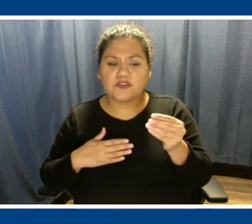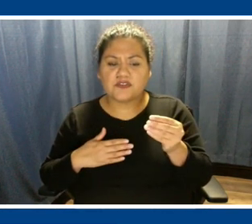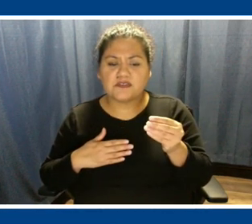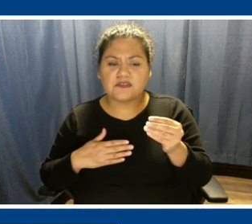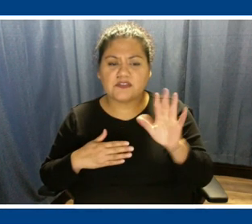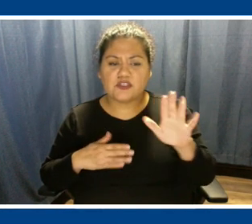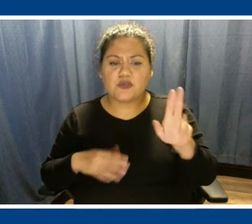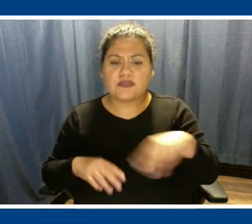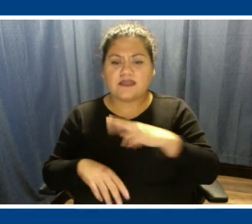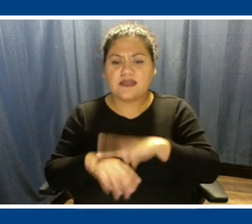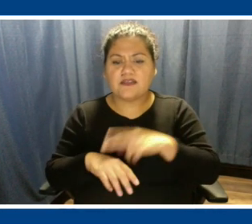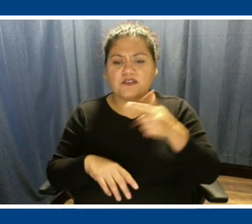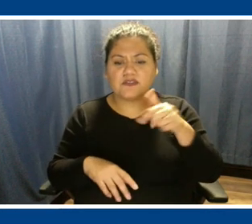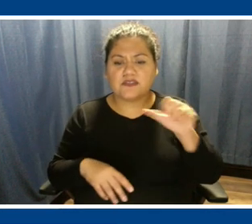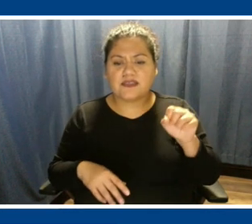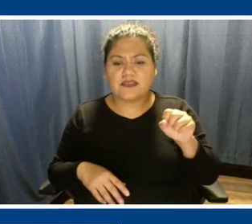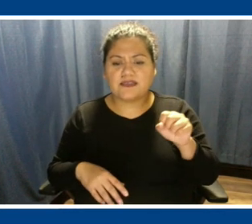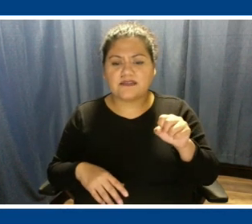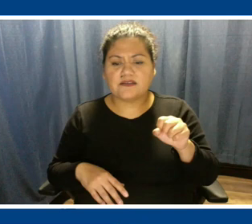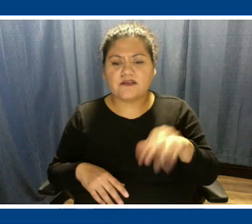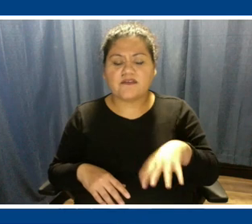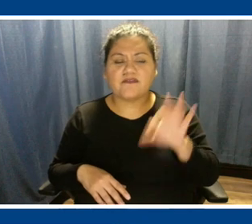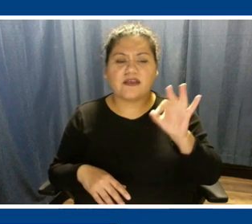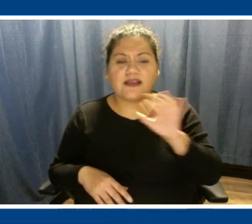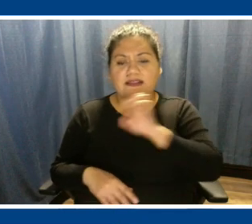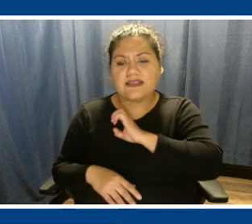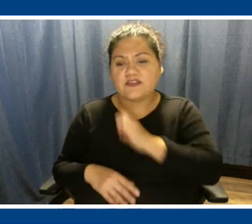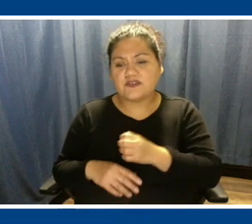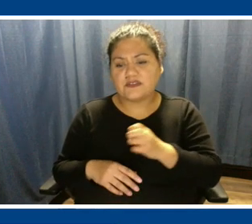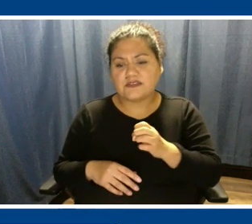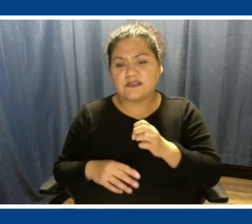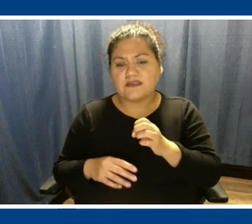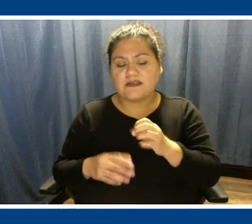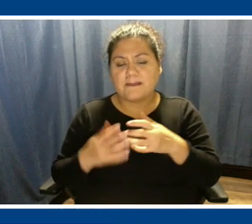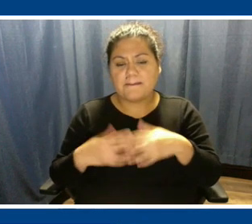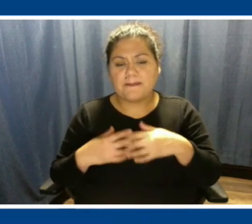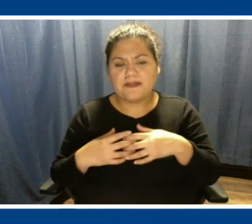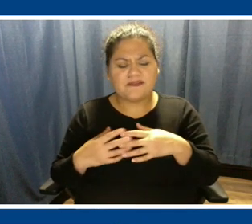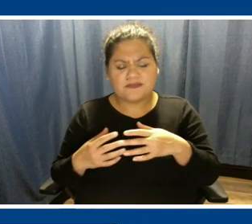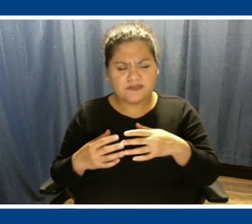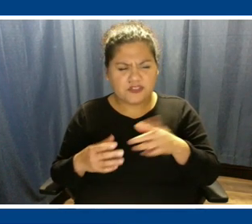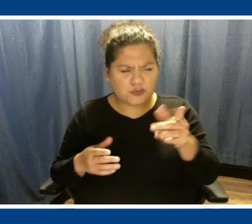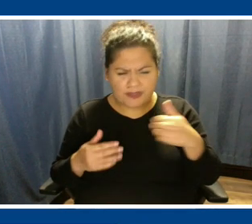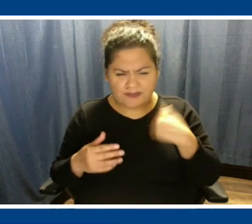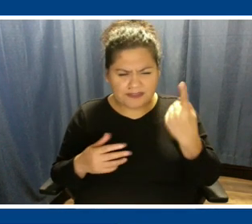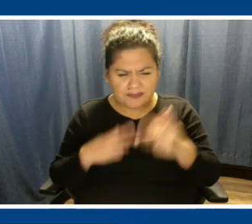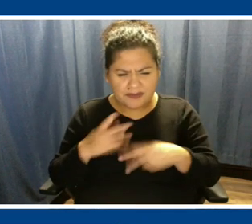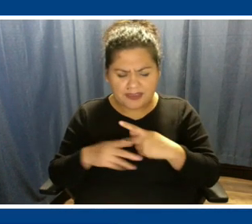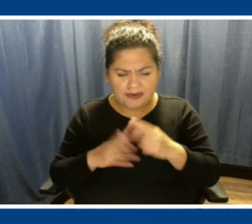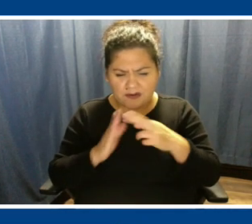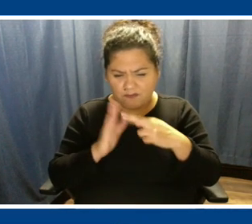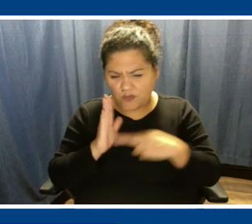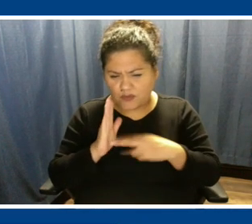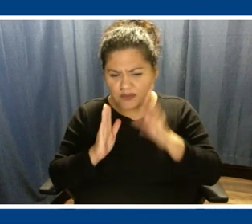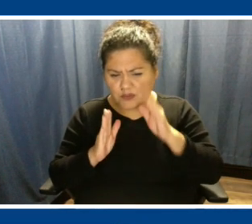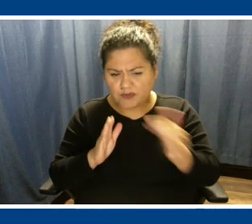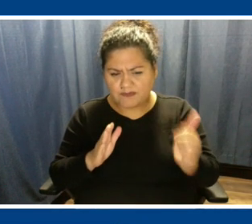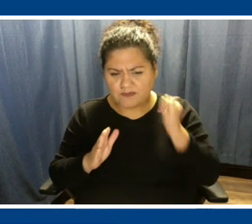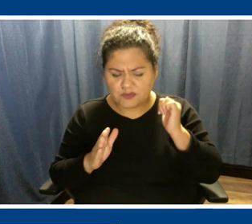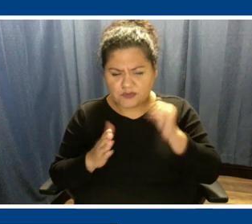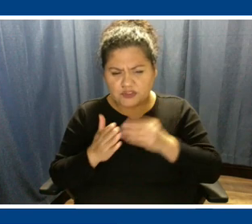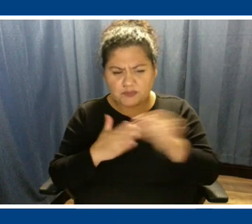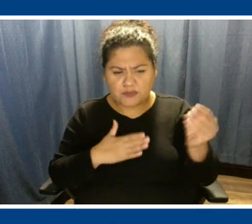gas for firing the energy plants, do you all have some sort of rule that you would refuse to purchase